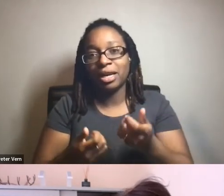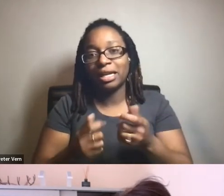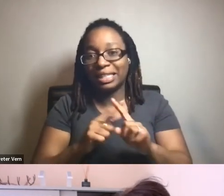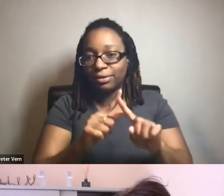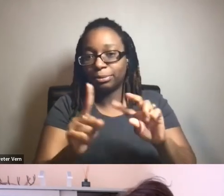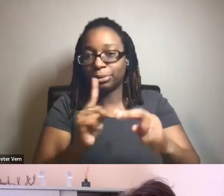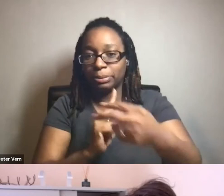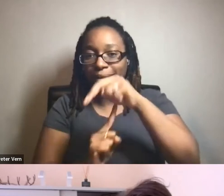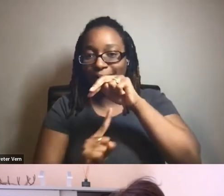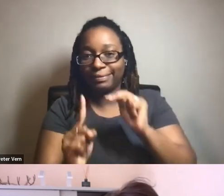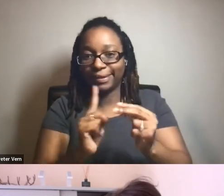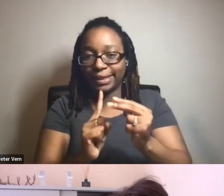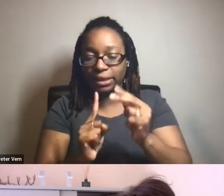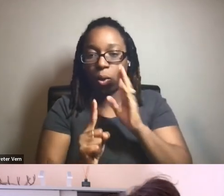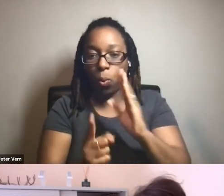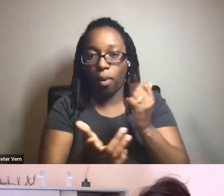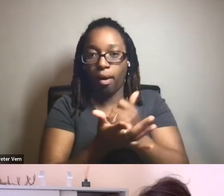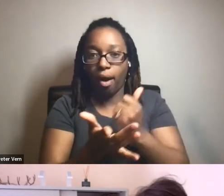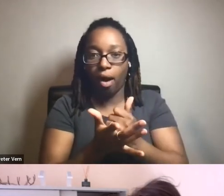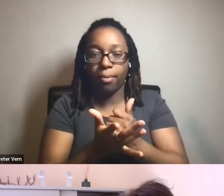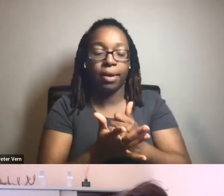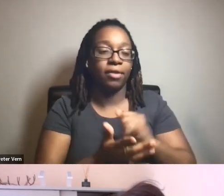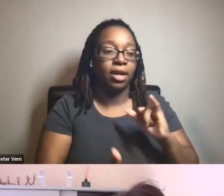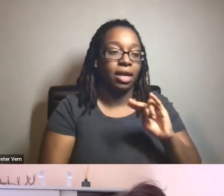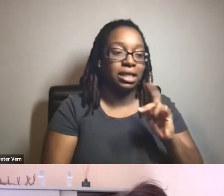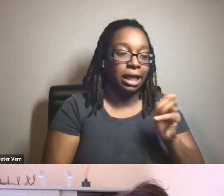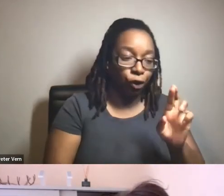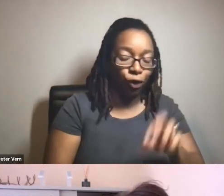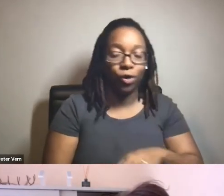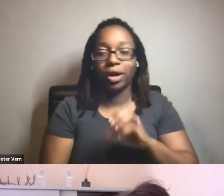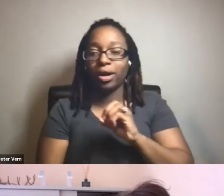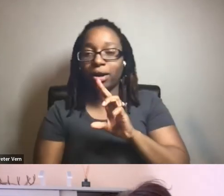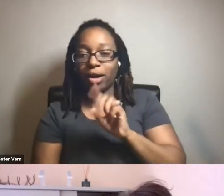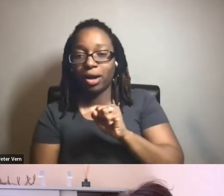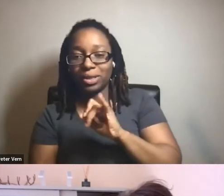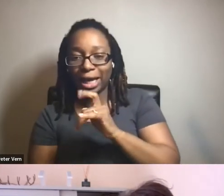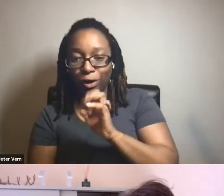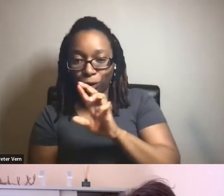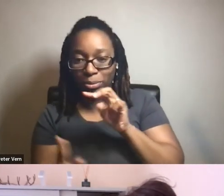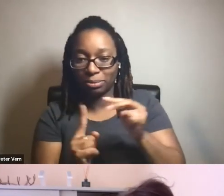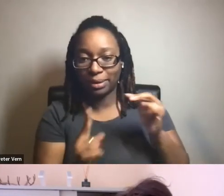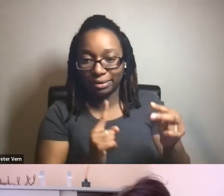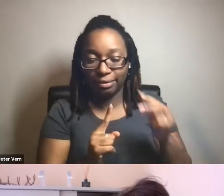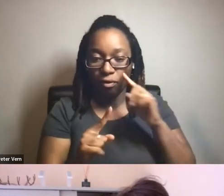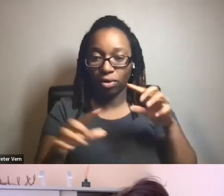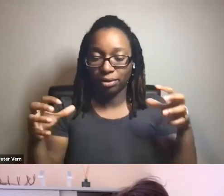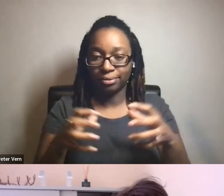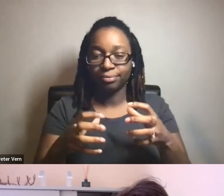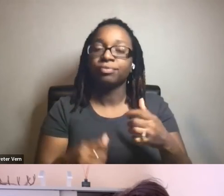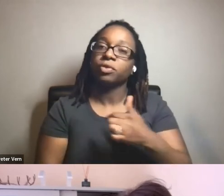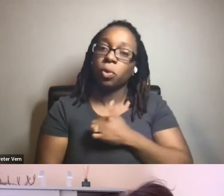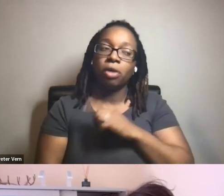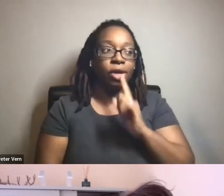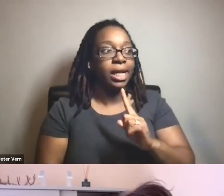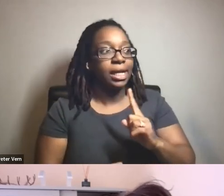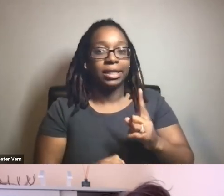as also drawing in insider and outsider perspectives through the teams. So we're fortunate that we have quite a